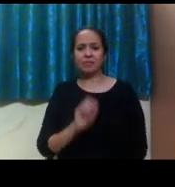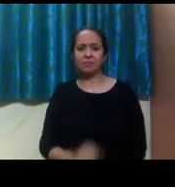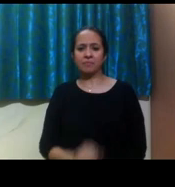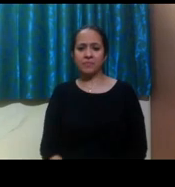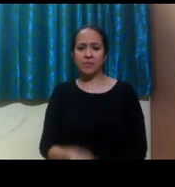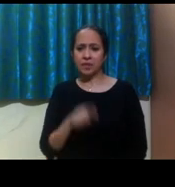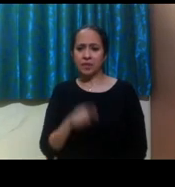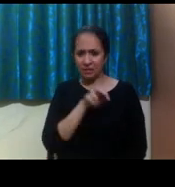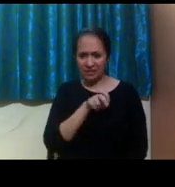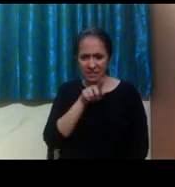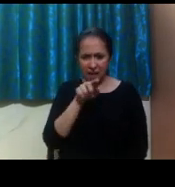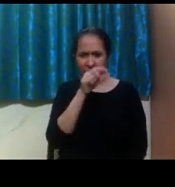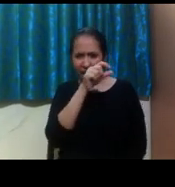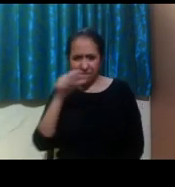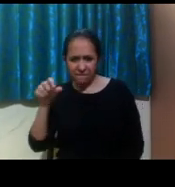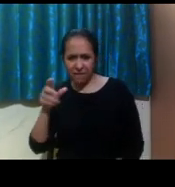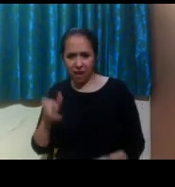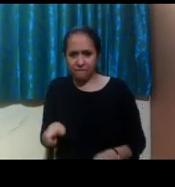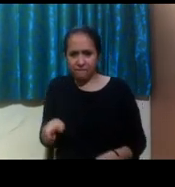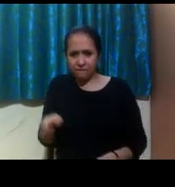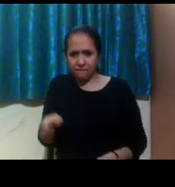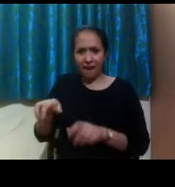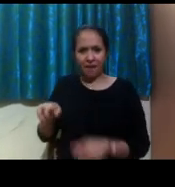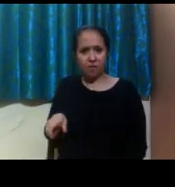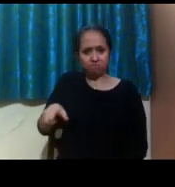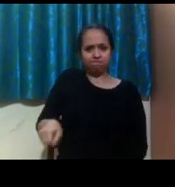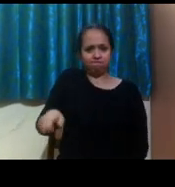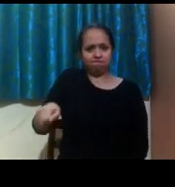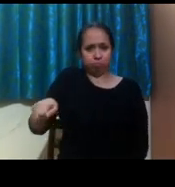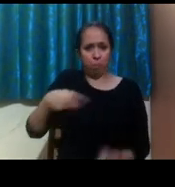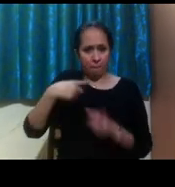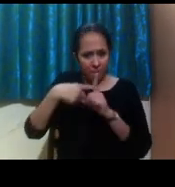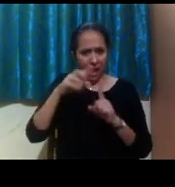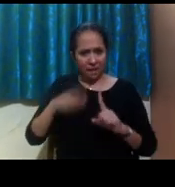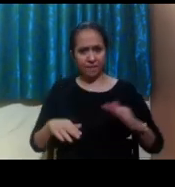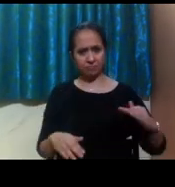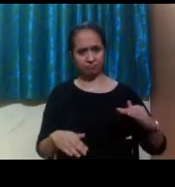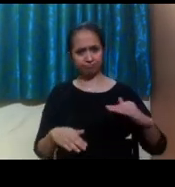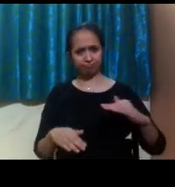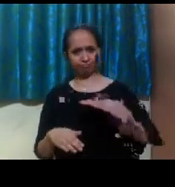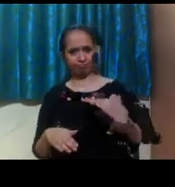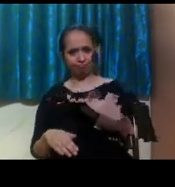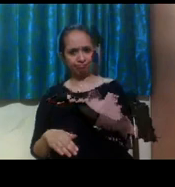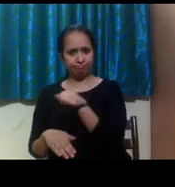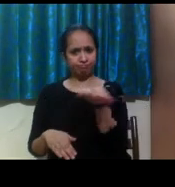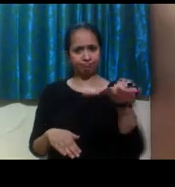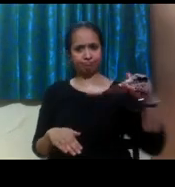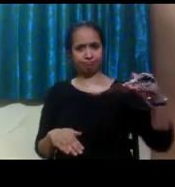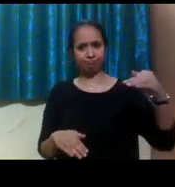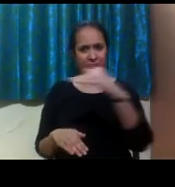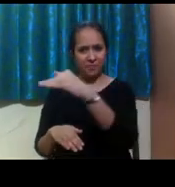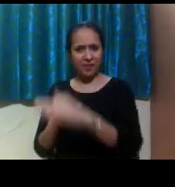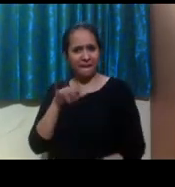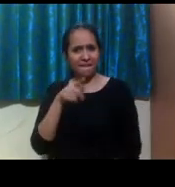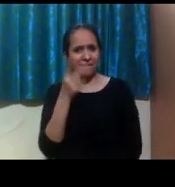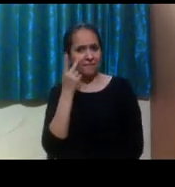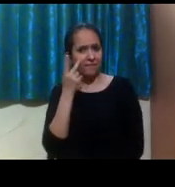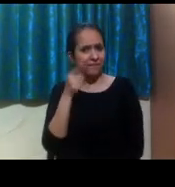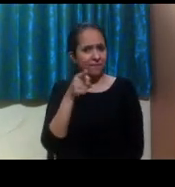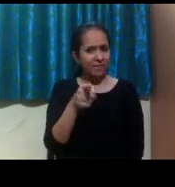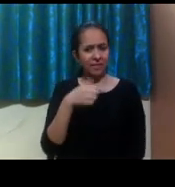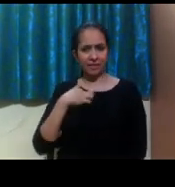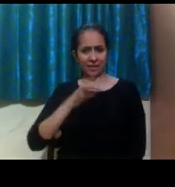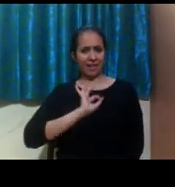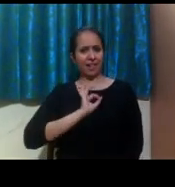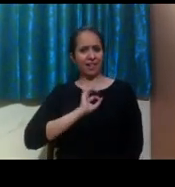but you'll see a couple handrails, but then also you have a ramp that is zigzagging through the stairs. And why I like this